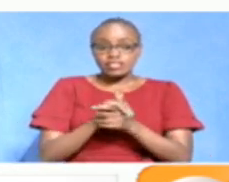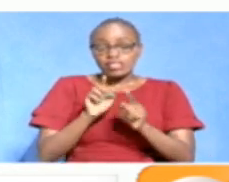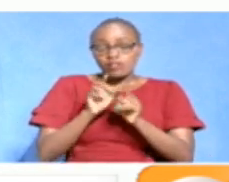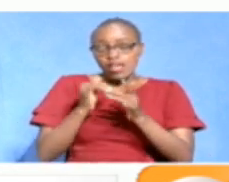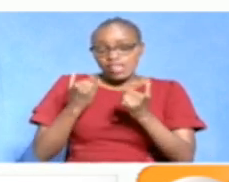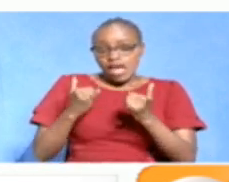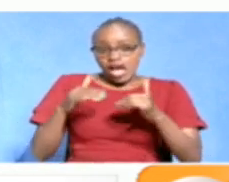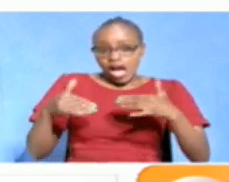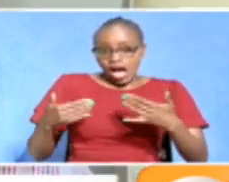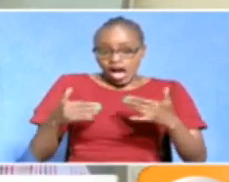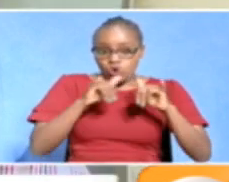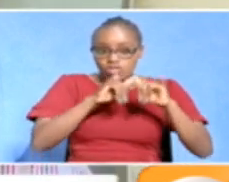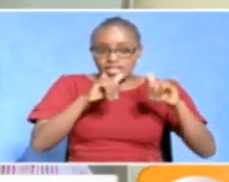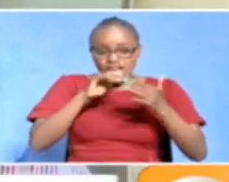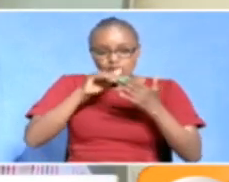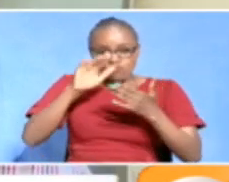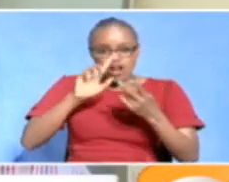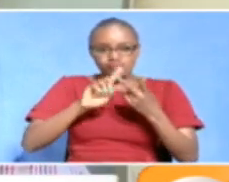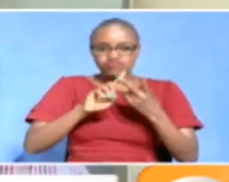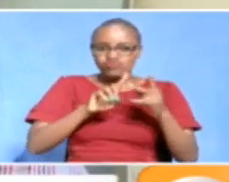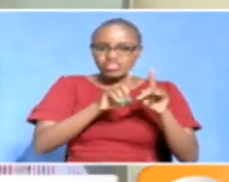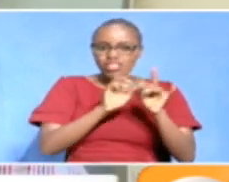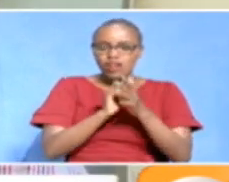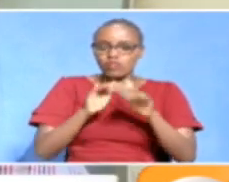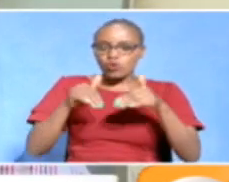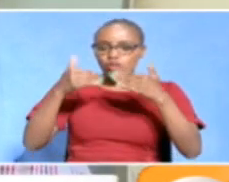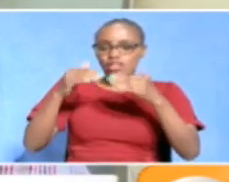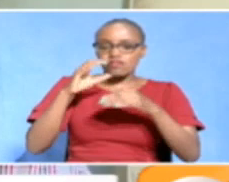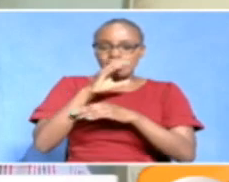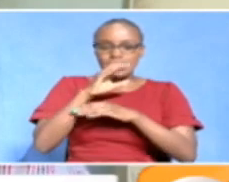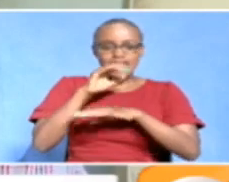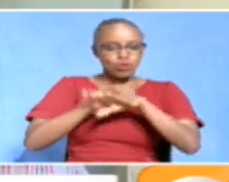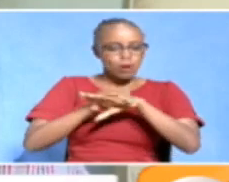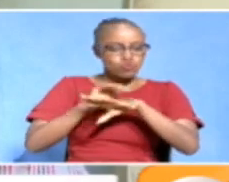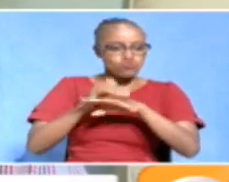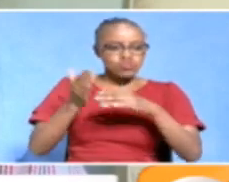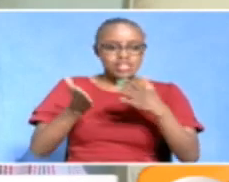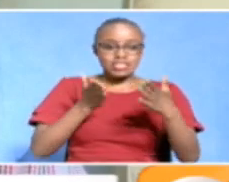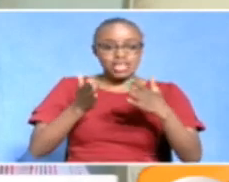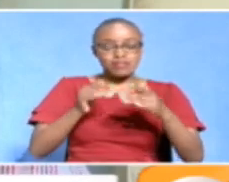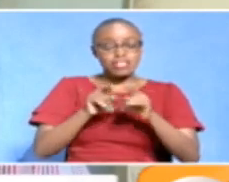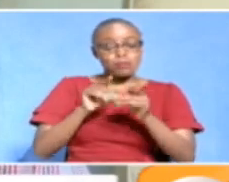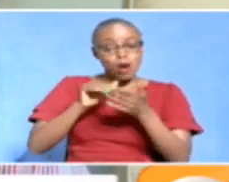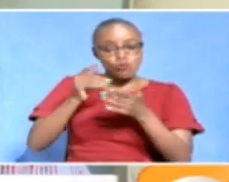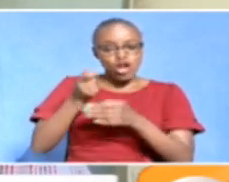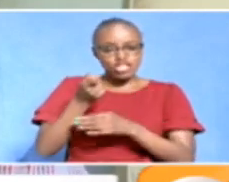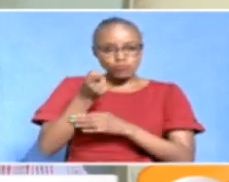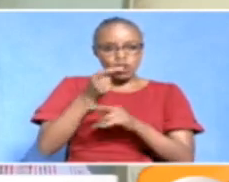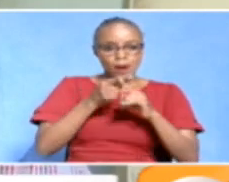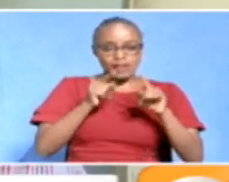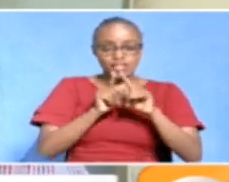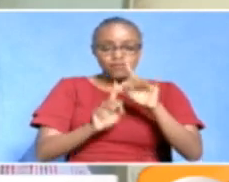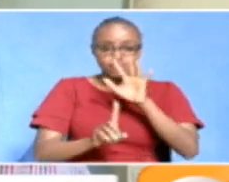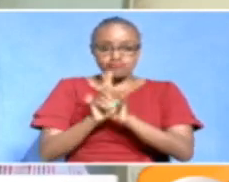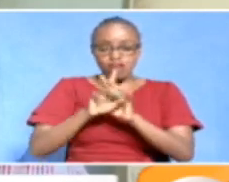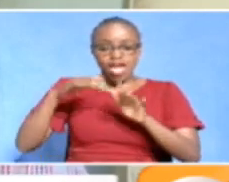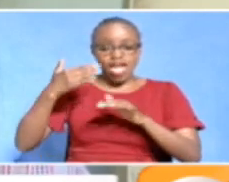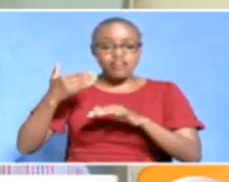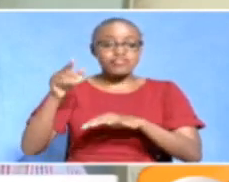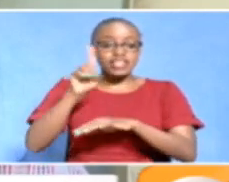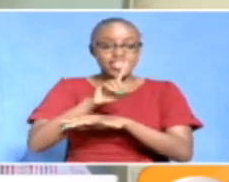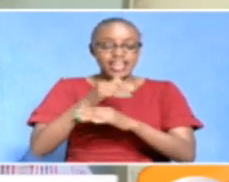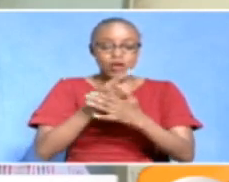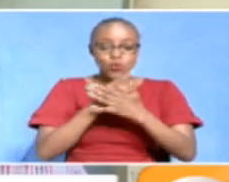designed, it's more cleanly and we want to provide a premium service to our customers. So it might be slightly more but we are also coming up with the daily and